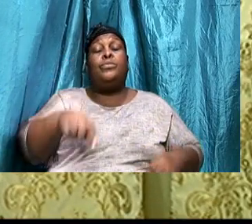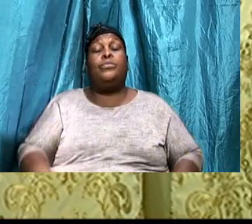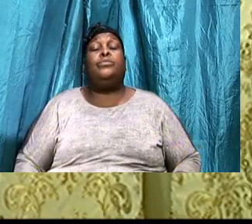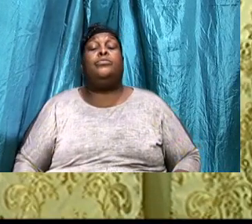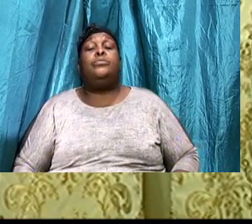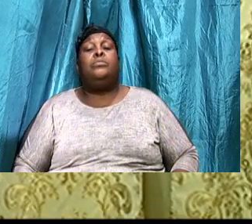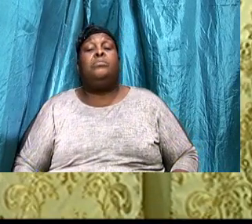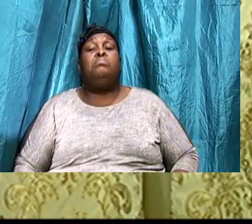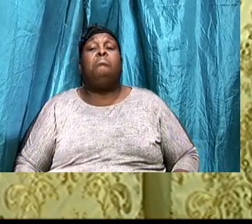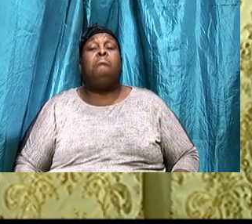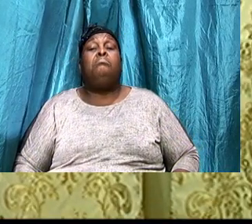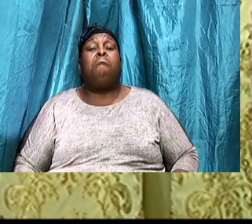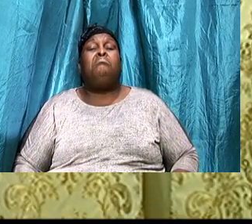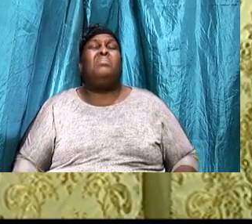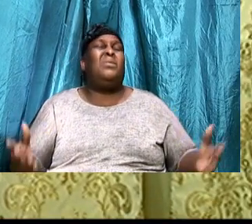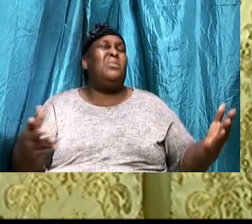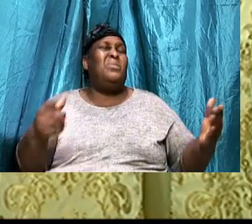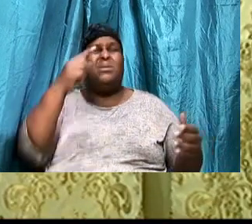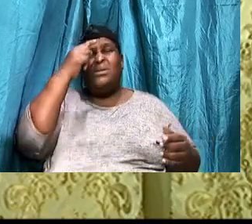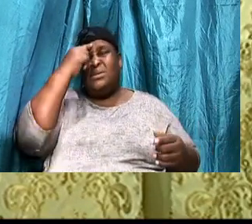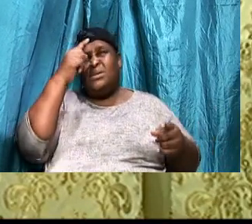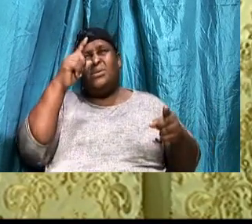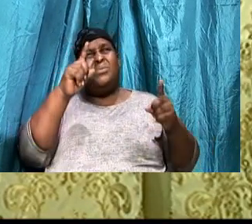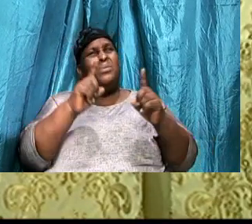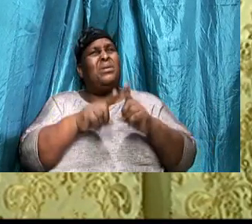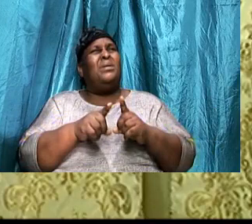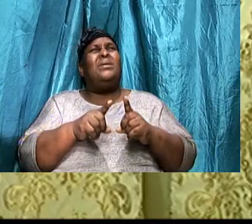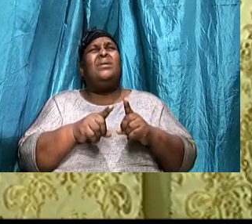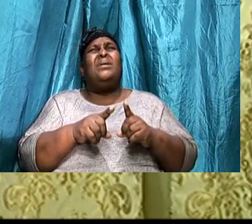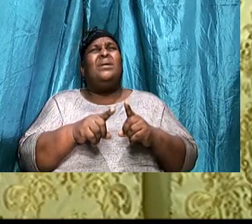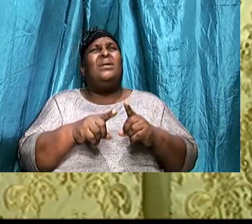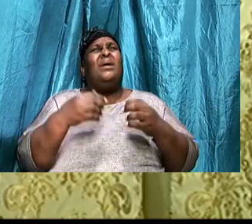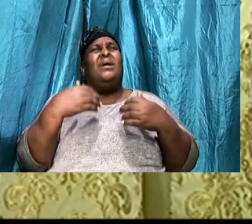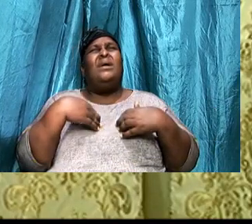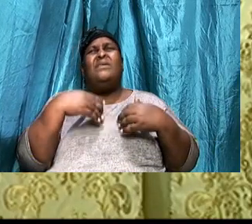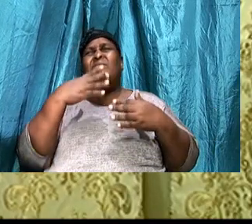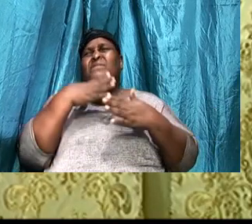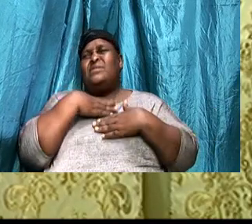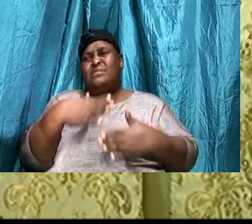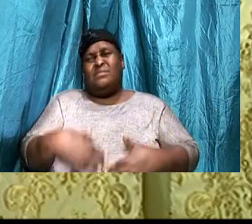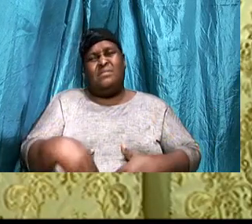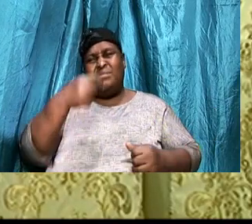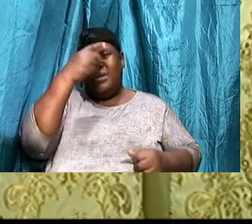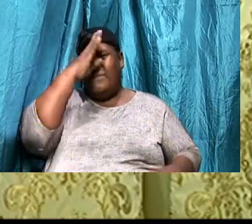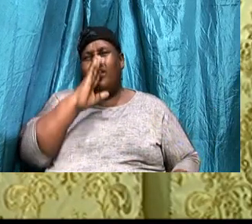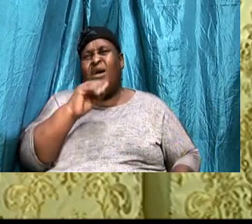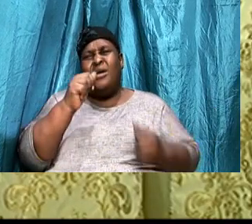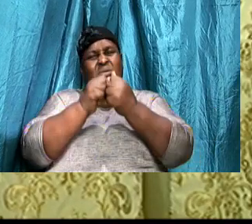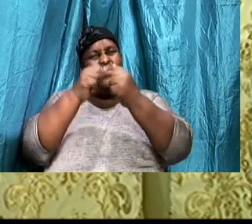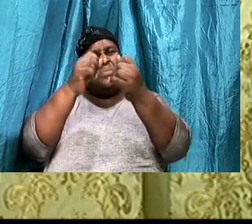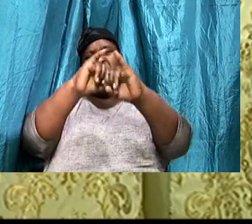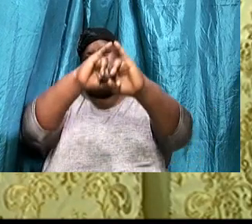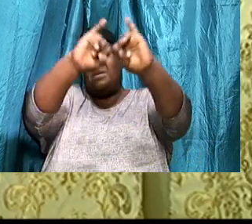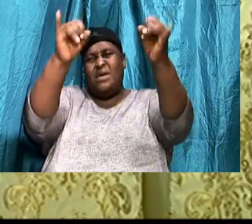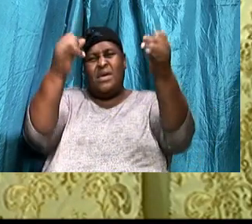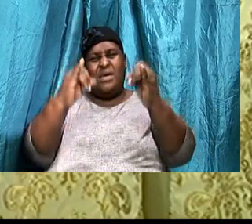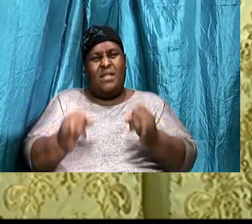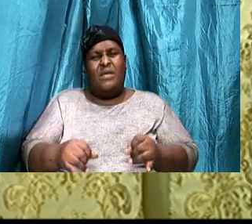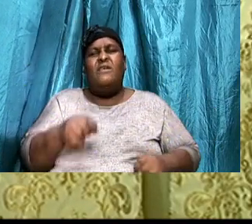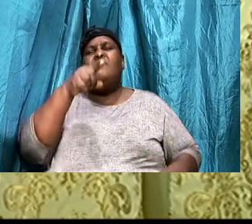What agreement, Had the temple of God, With idols, For ye are the temple,